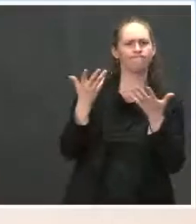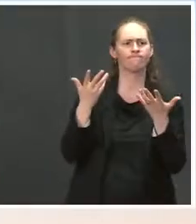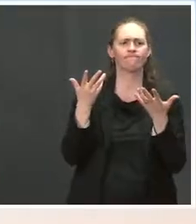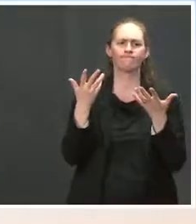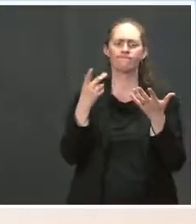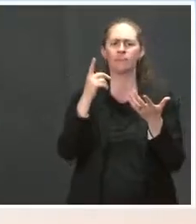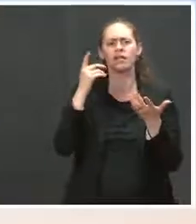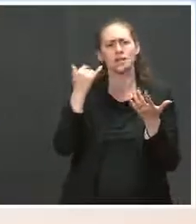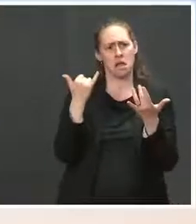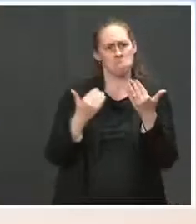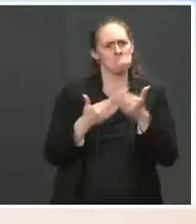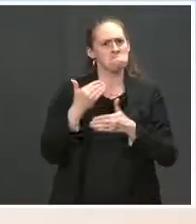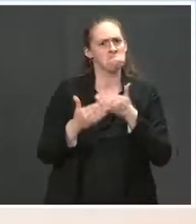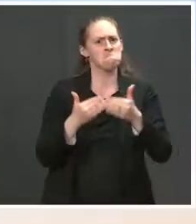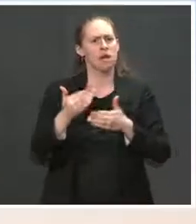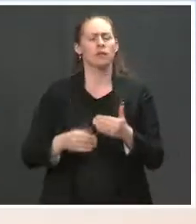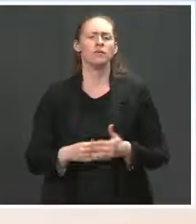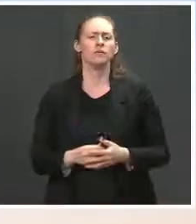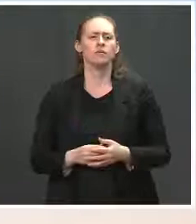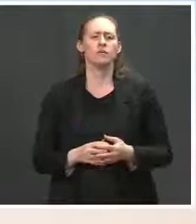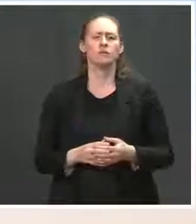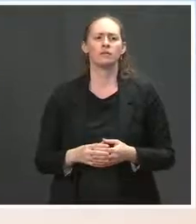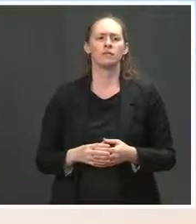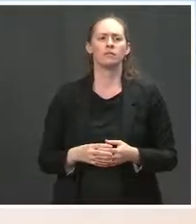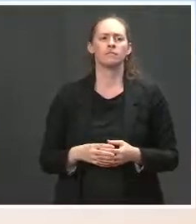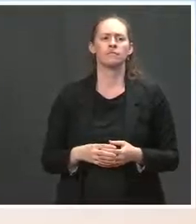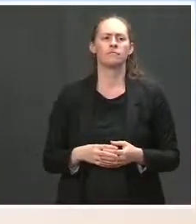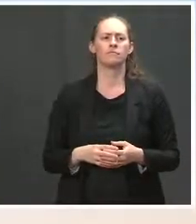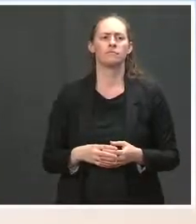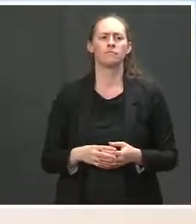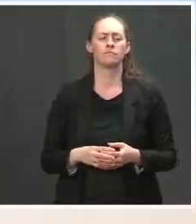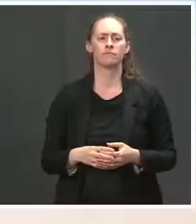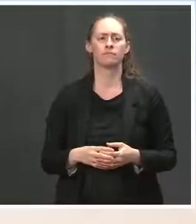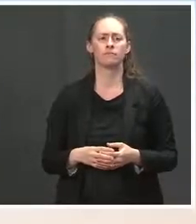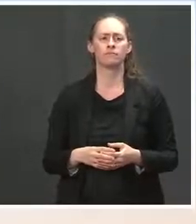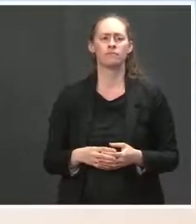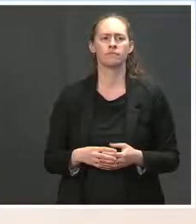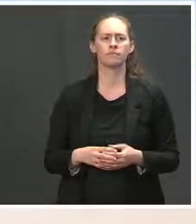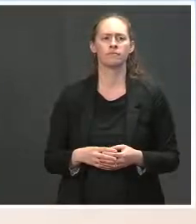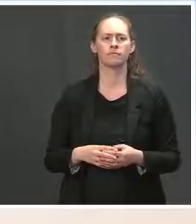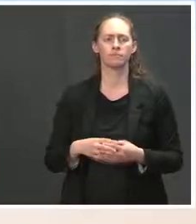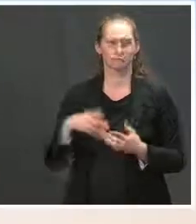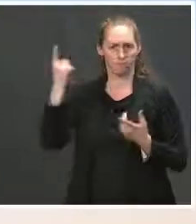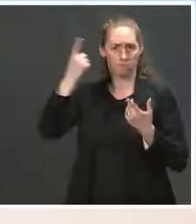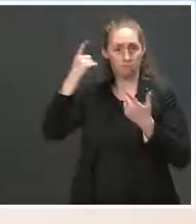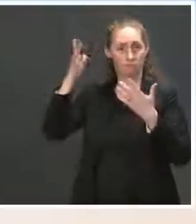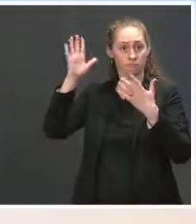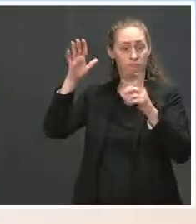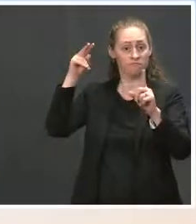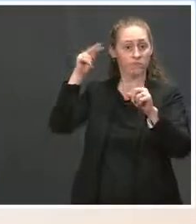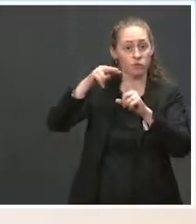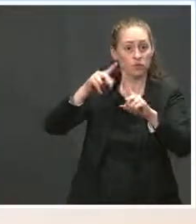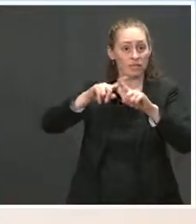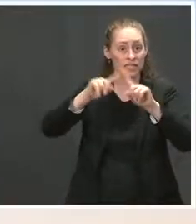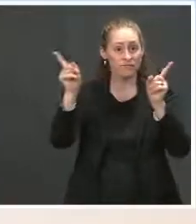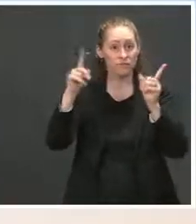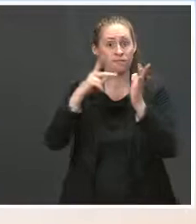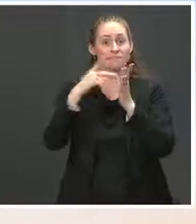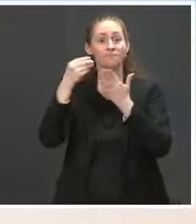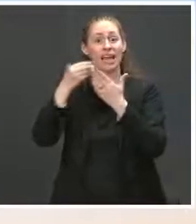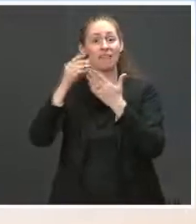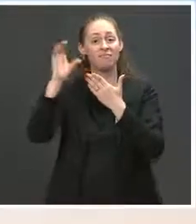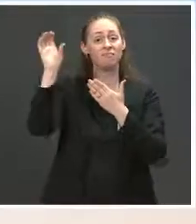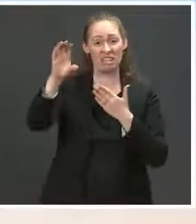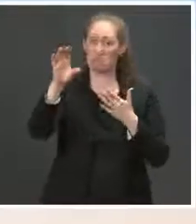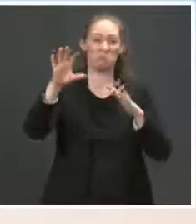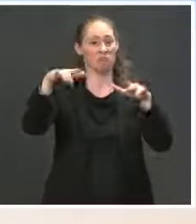The So does it change this perspective about a possible — sending assistance? Bolsonaro also asked for assistance